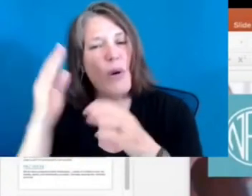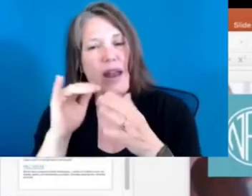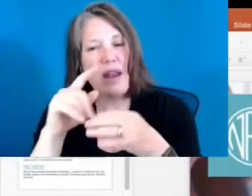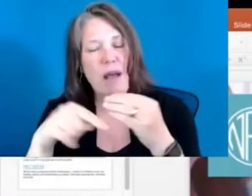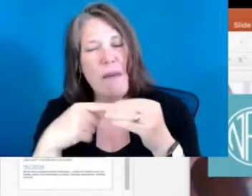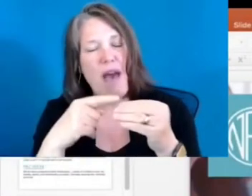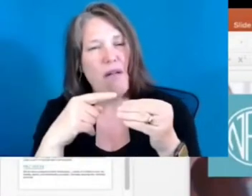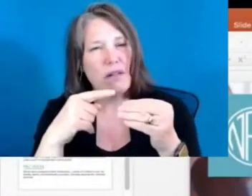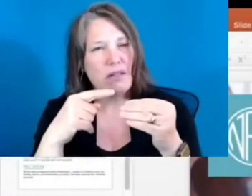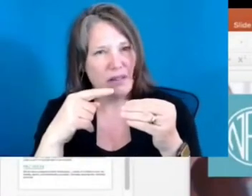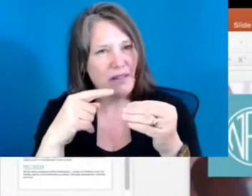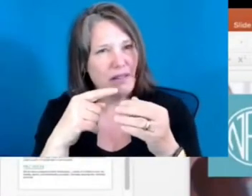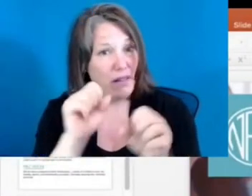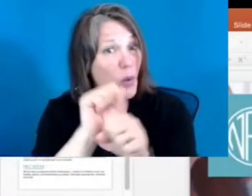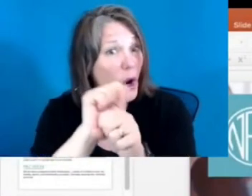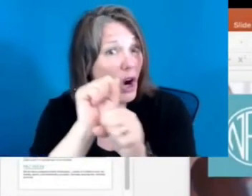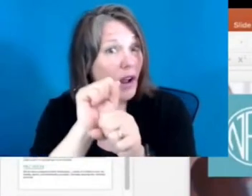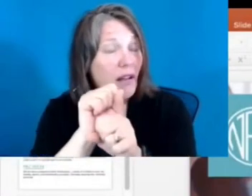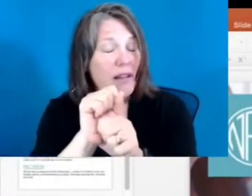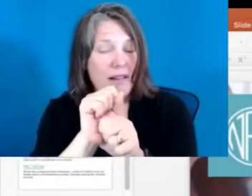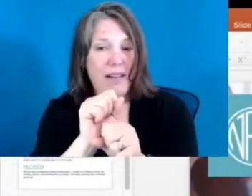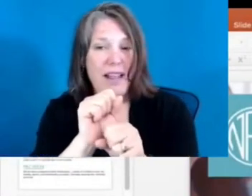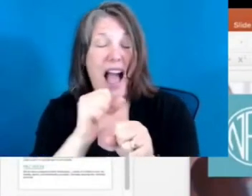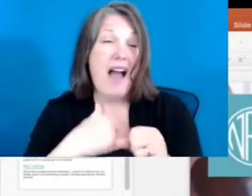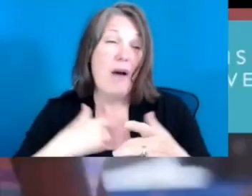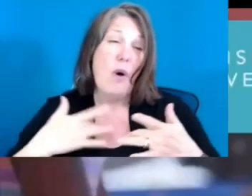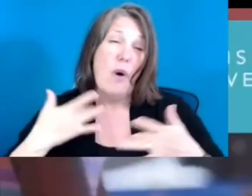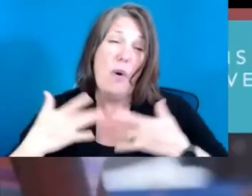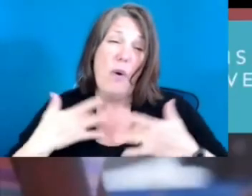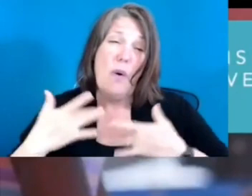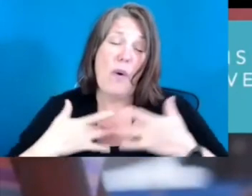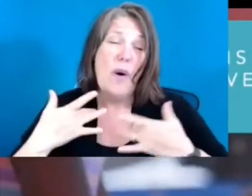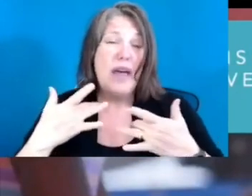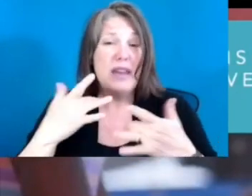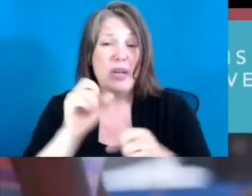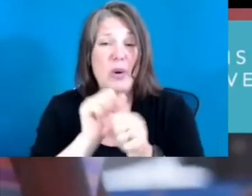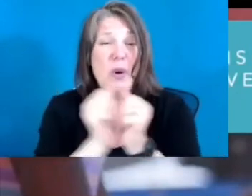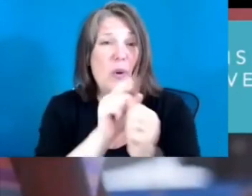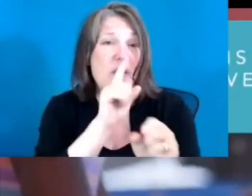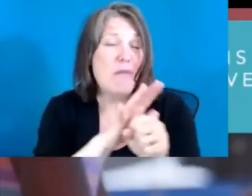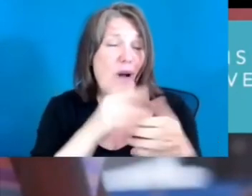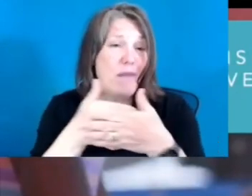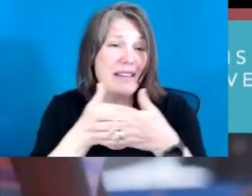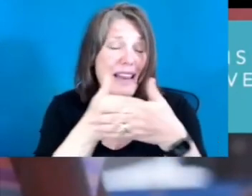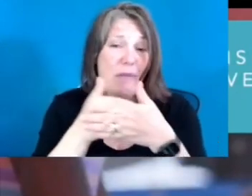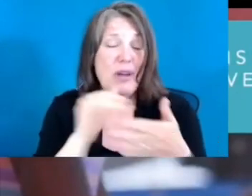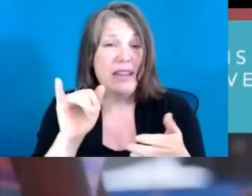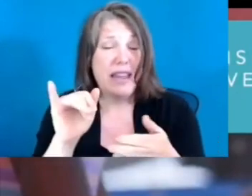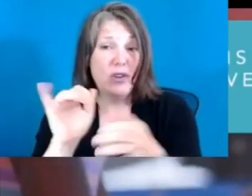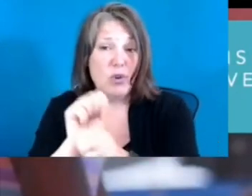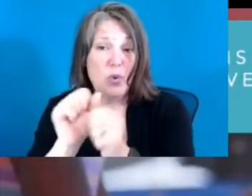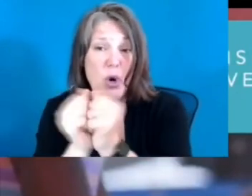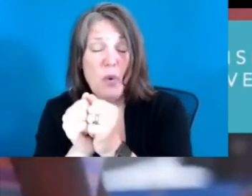the work. And and I am so excited to be a Promise Neighborhood and to work with communities like Berea, Kentucky,